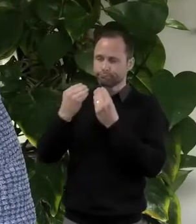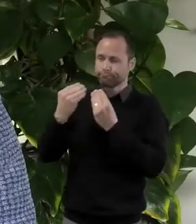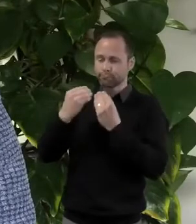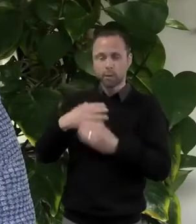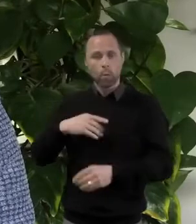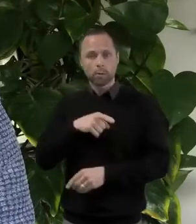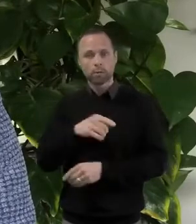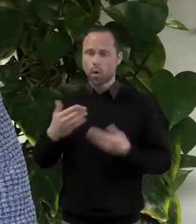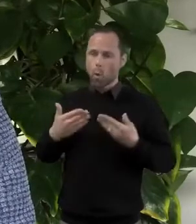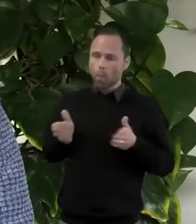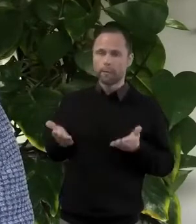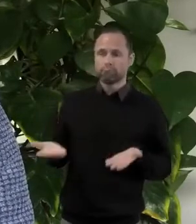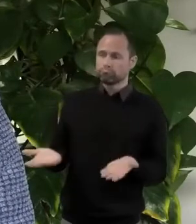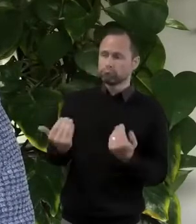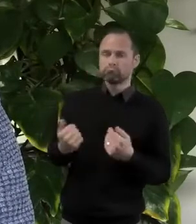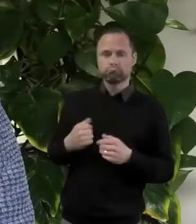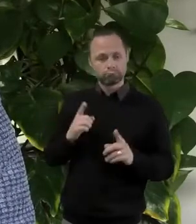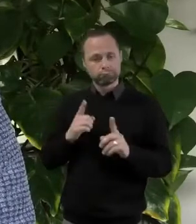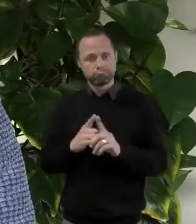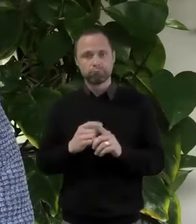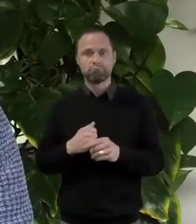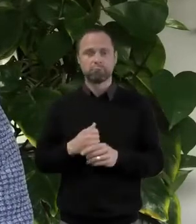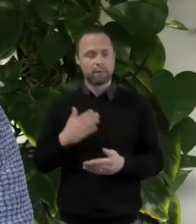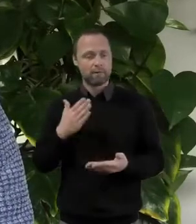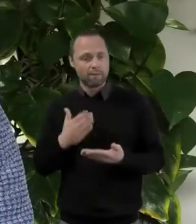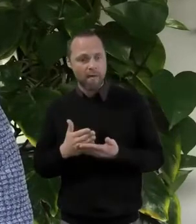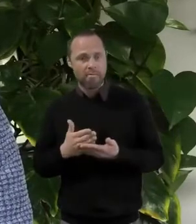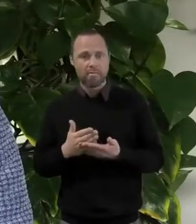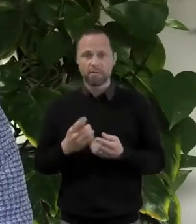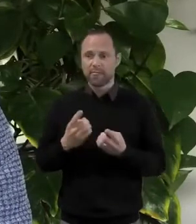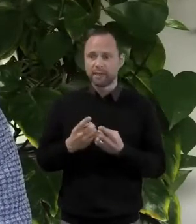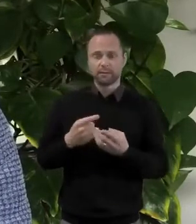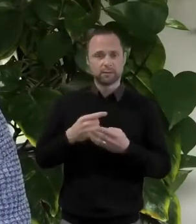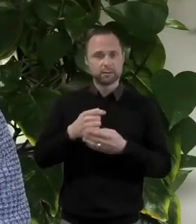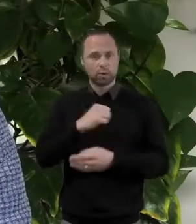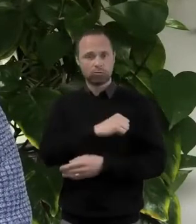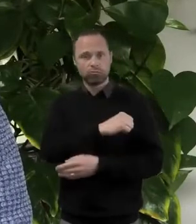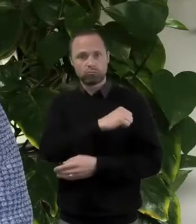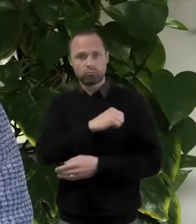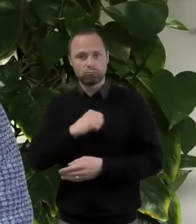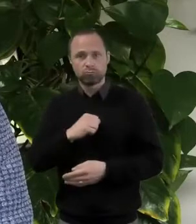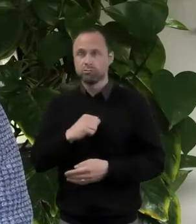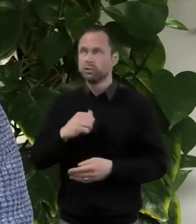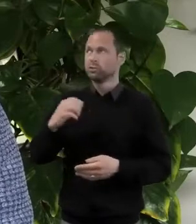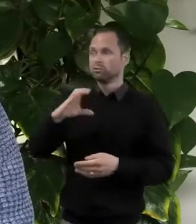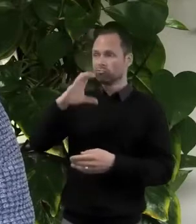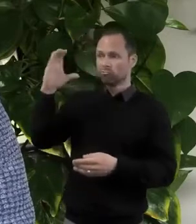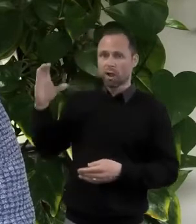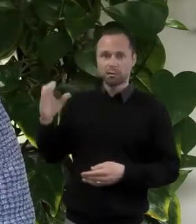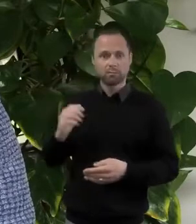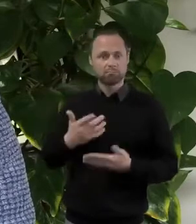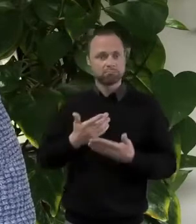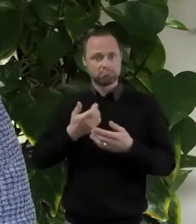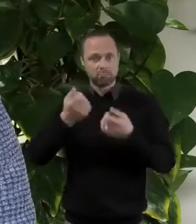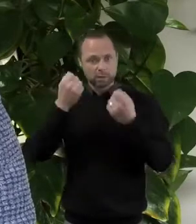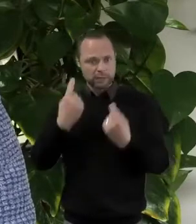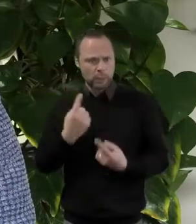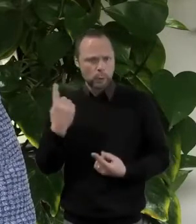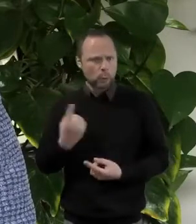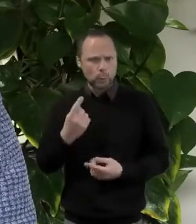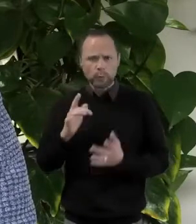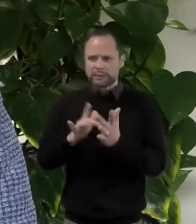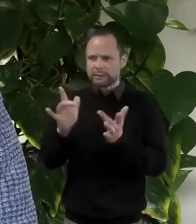about faith, about Christ, about God, the understanding of who he is.